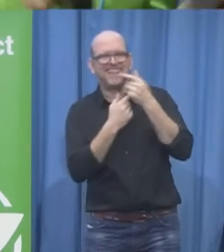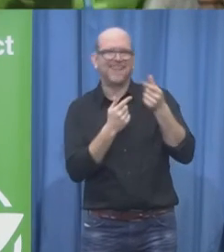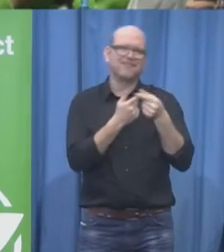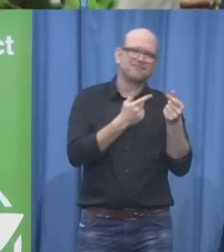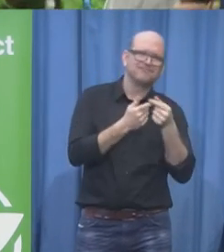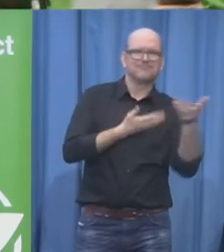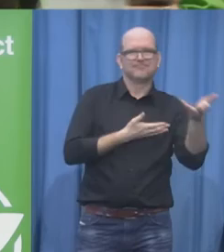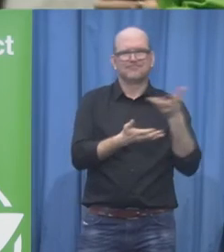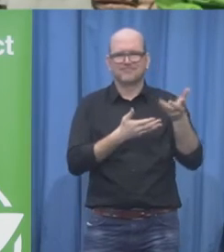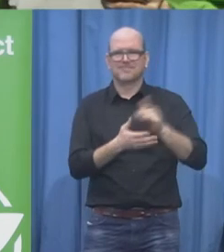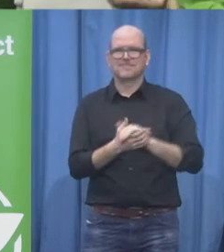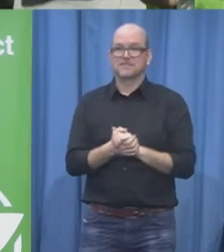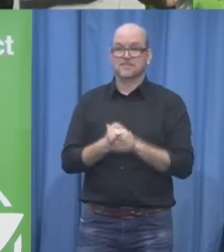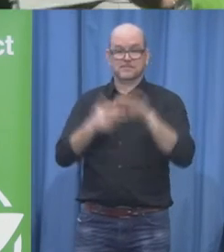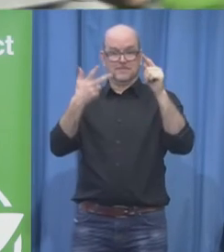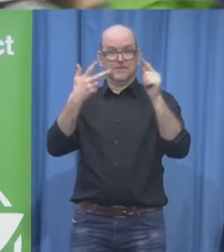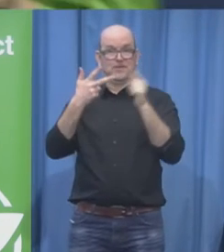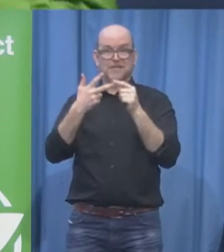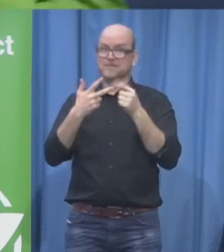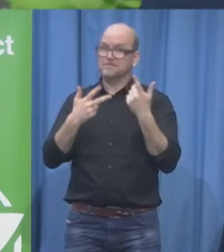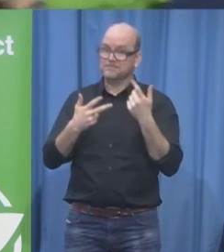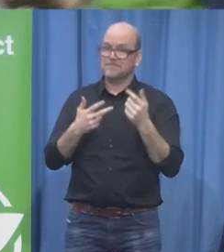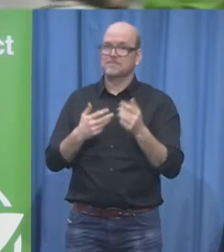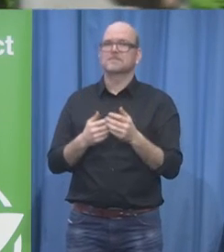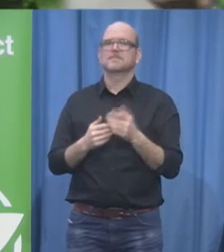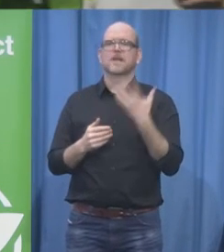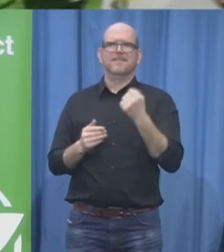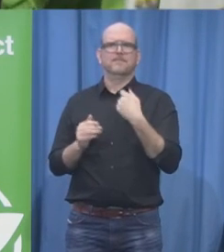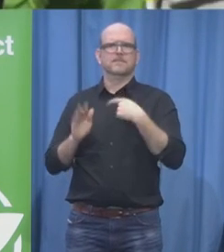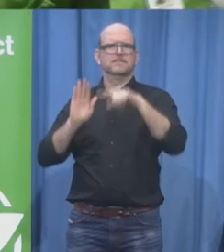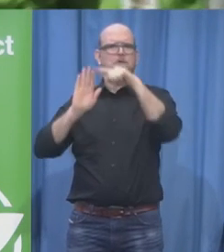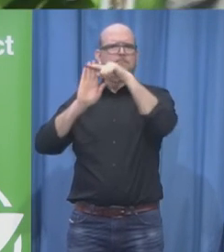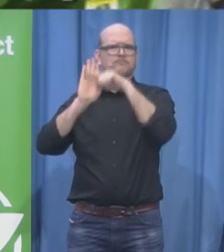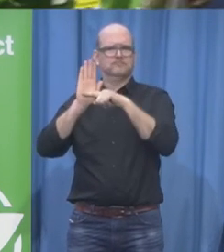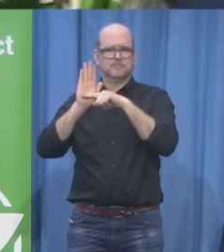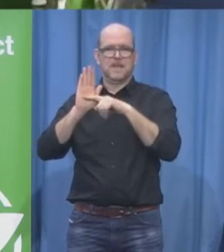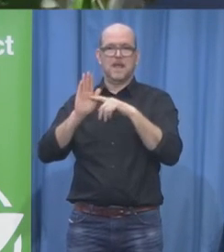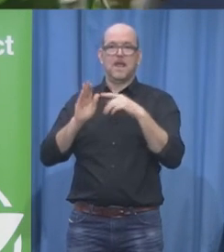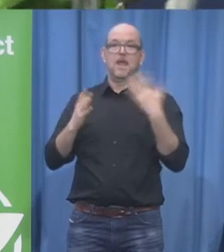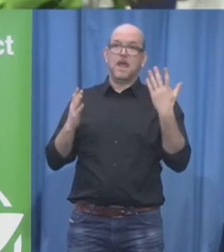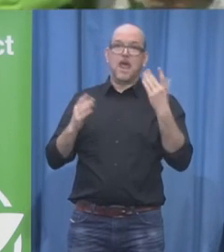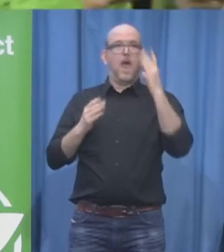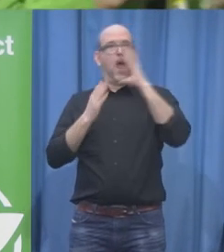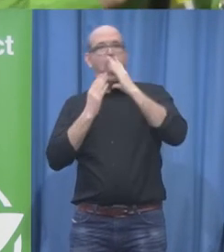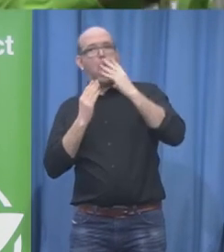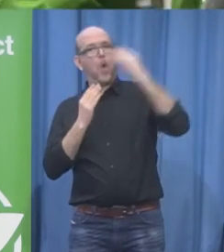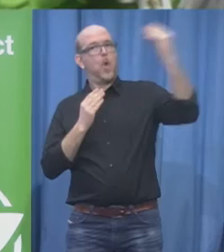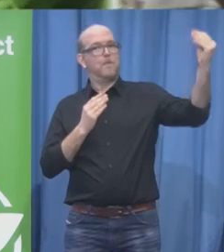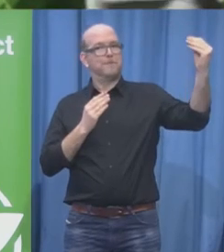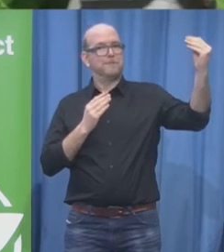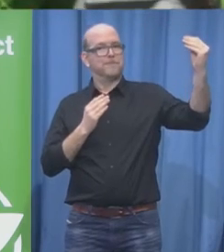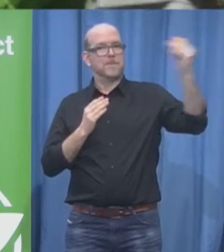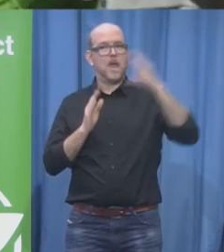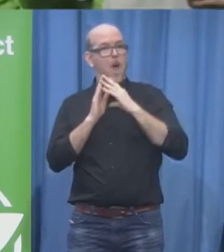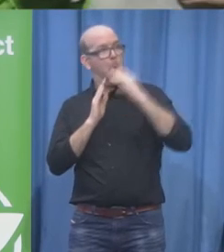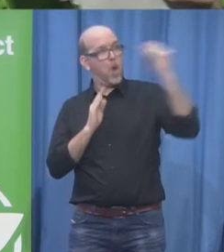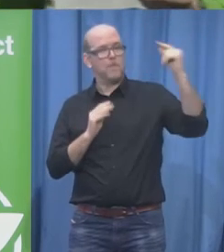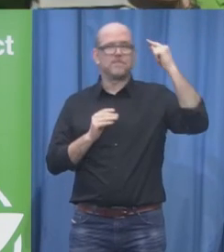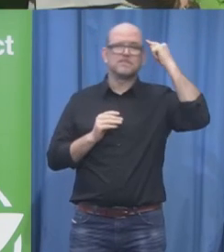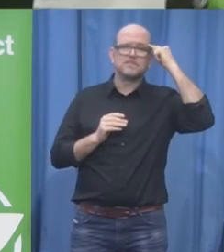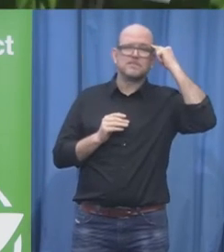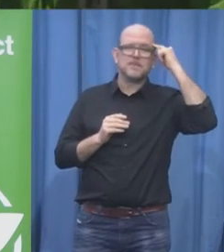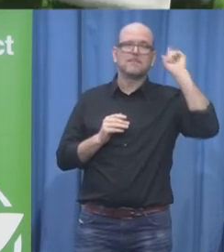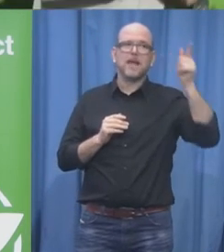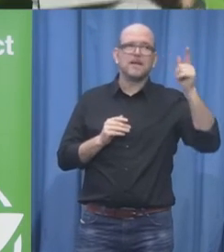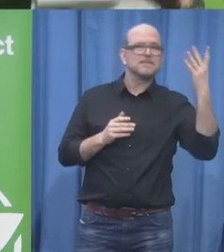really good contacts that you think you can collaborate with or partner with none of us can do all of this on our own